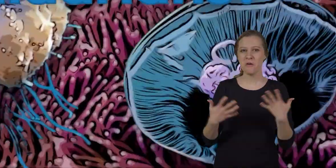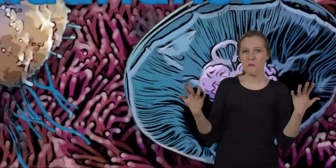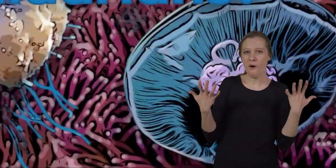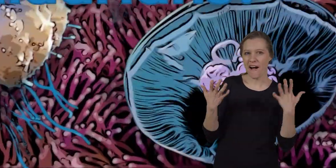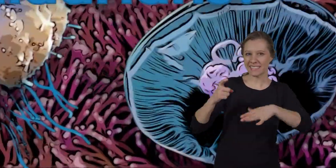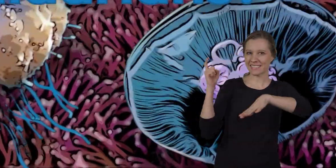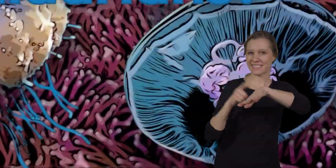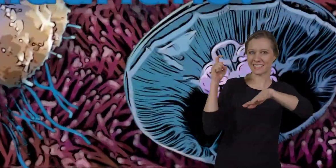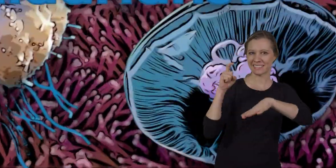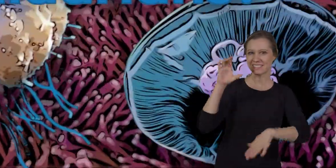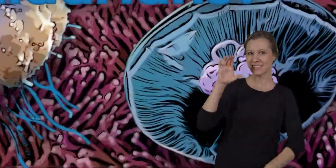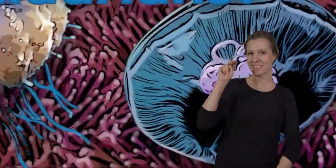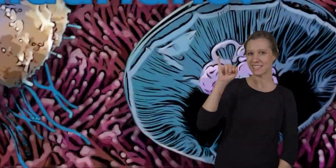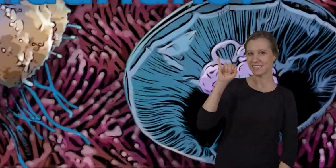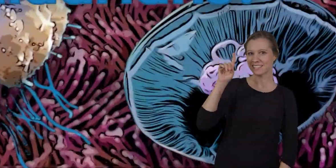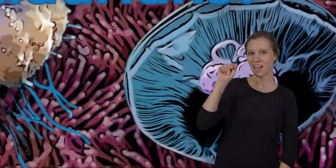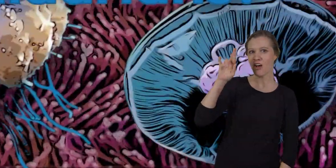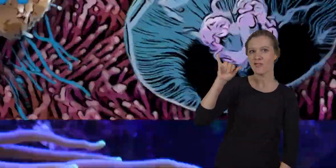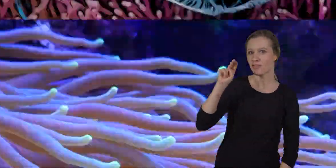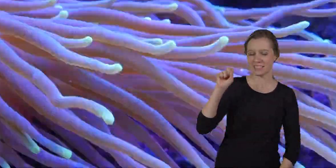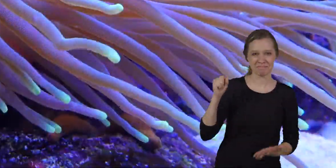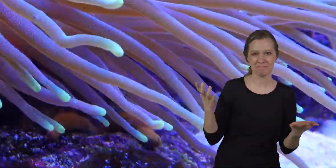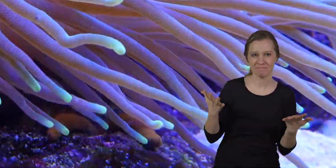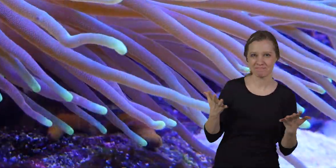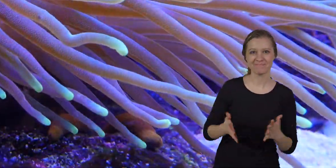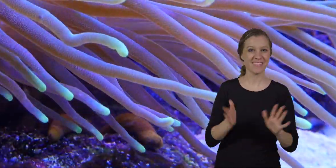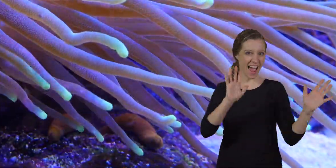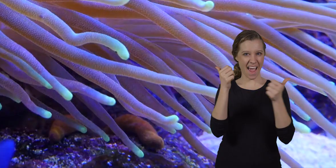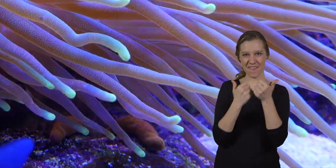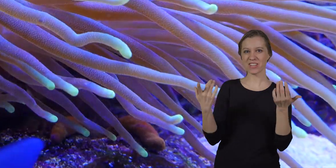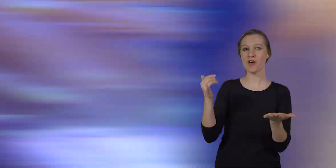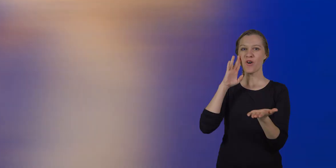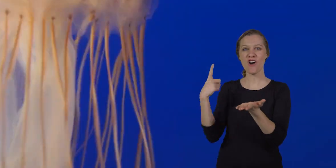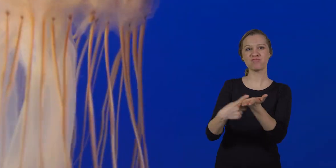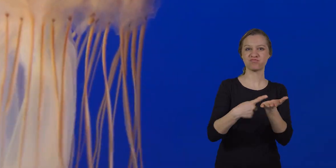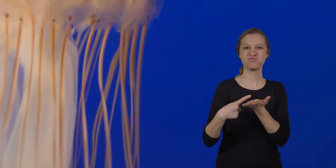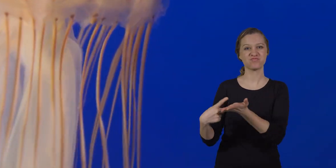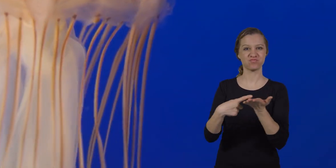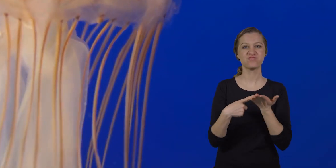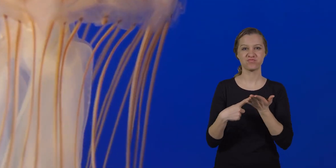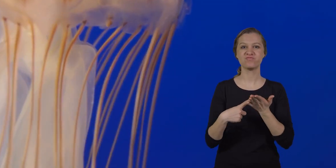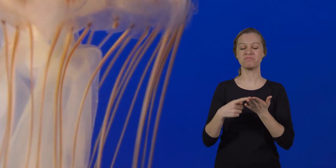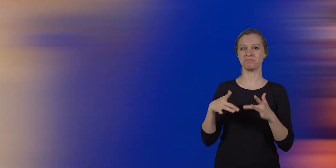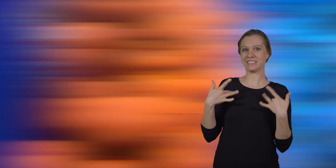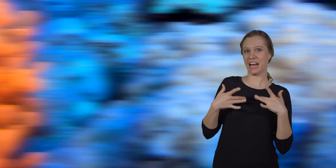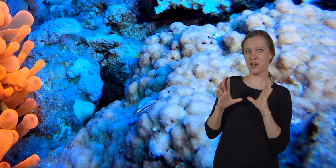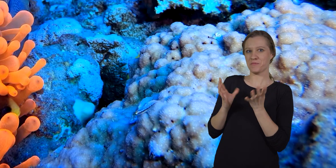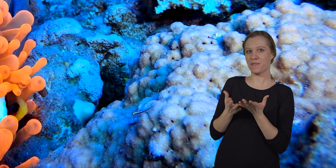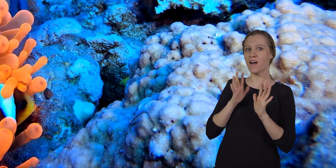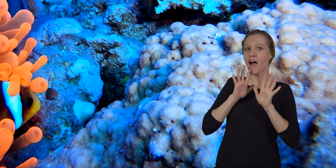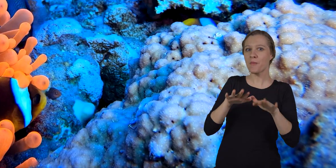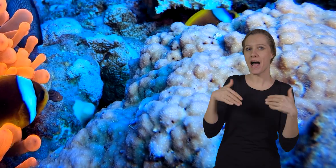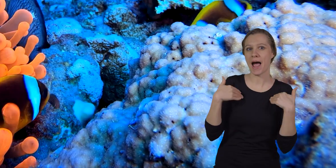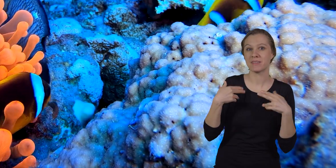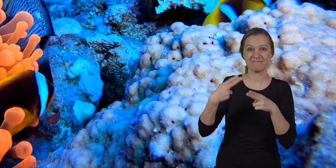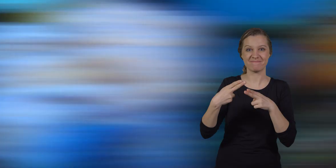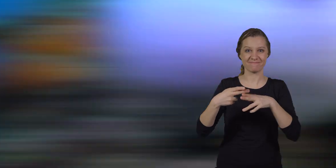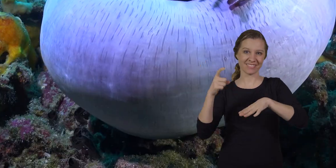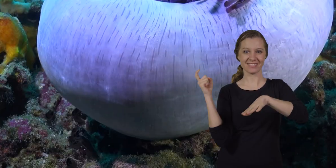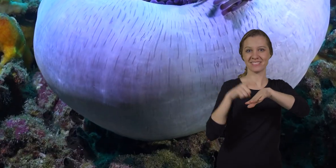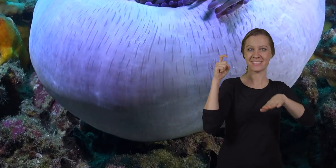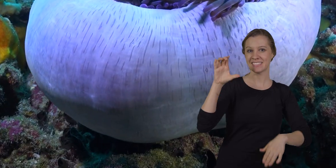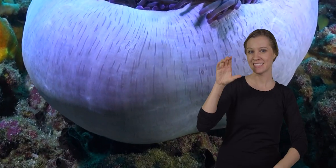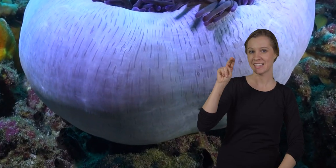what are cnidarians hey everybody today we are going to talk about an exciting group of aquatic